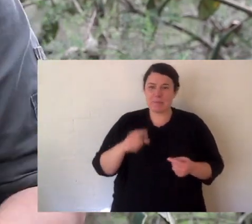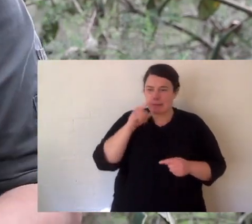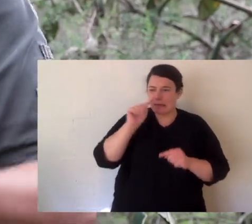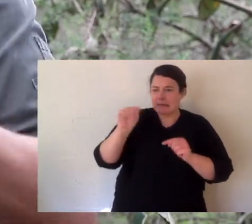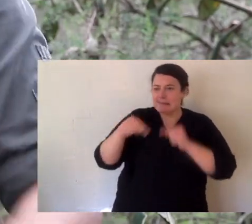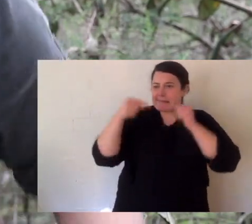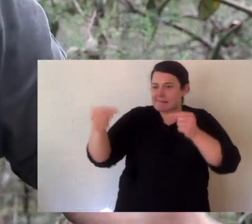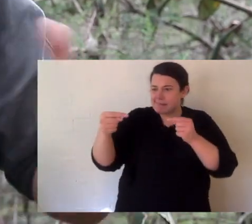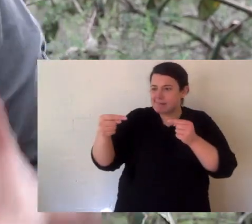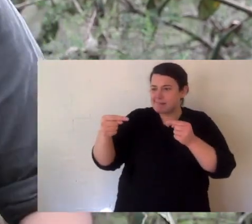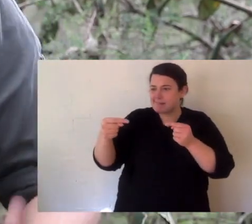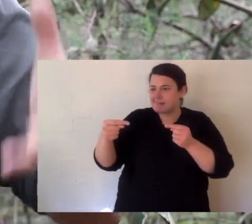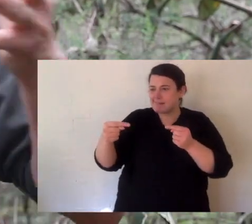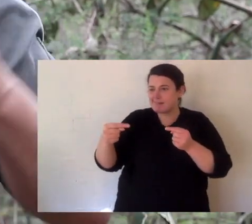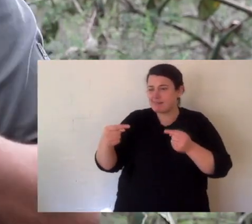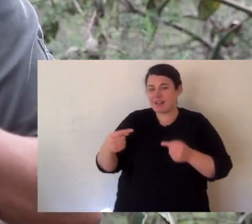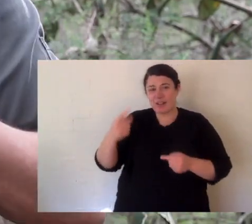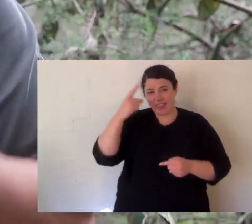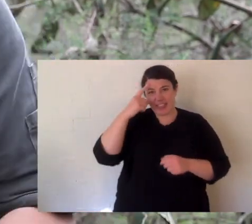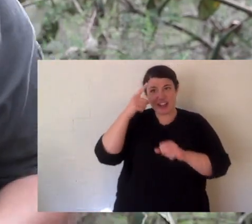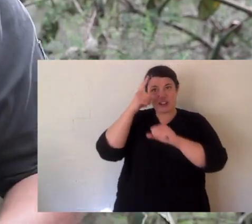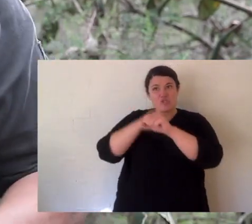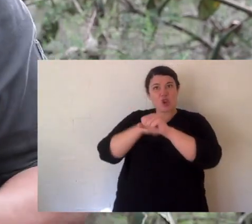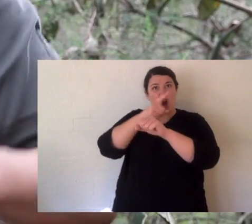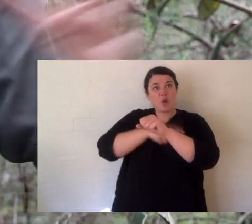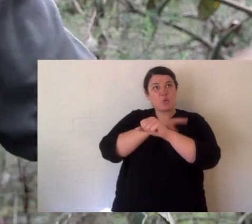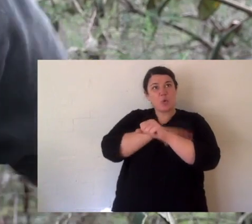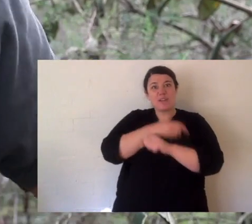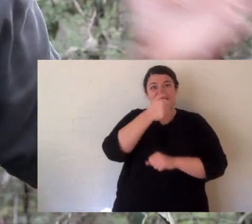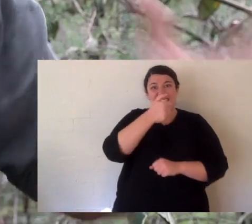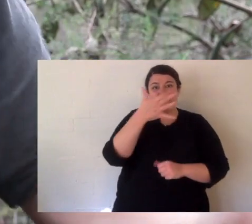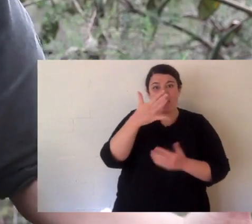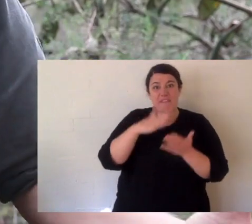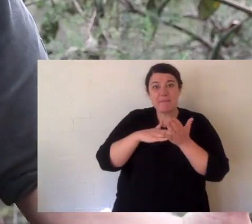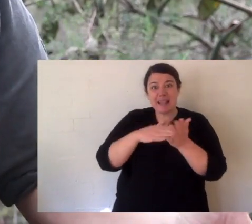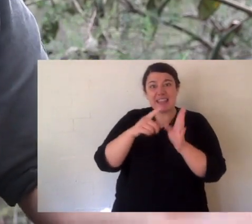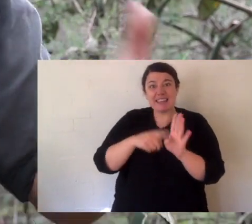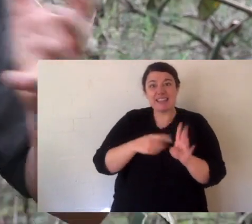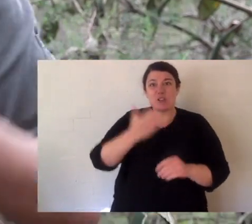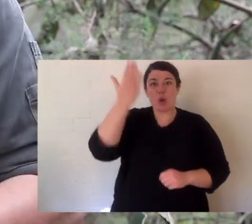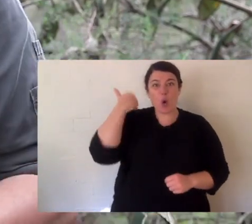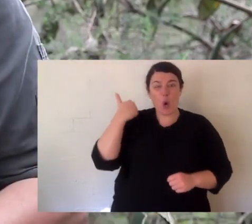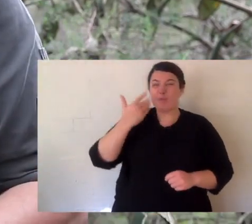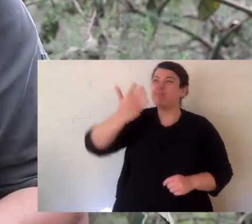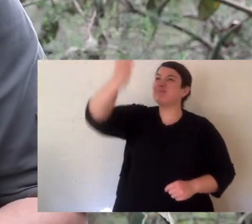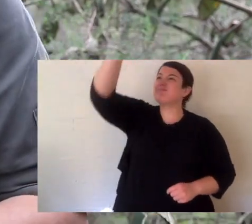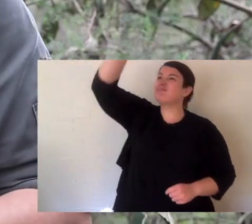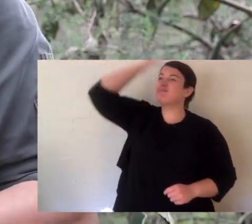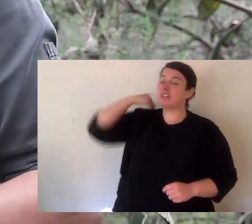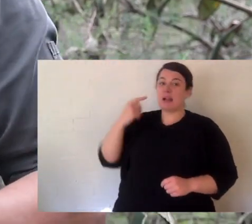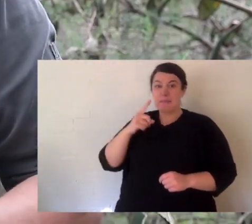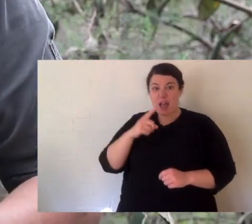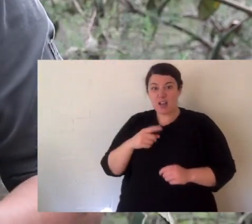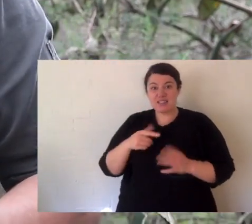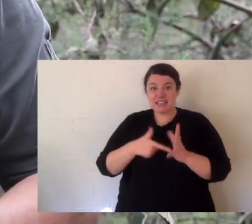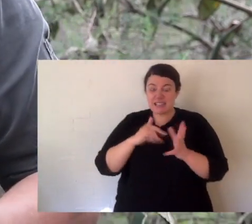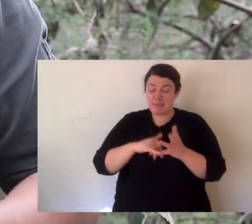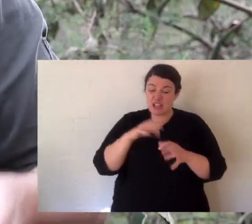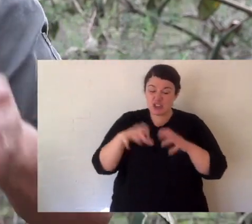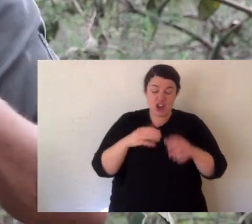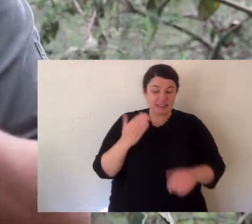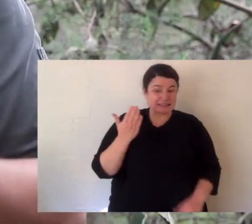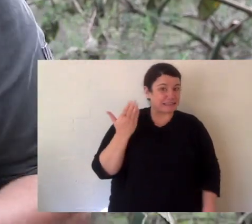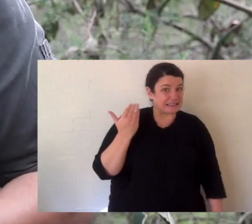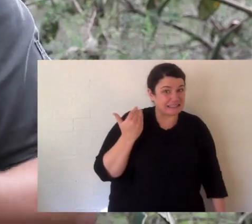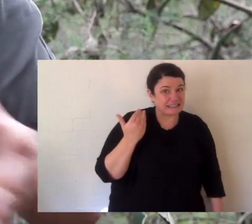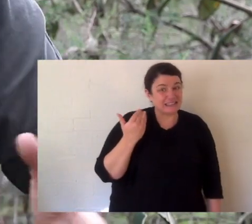people were looking at thylacines. Dinosaurs were 65 million years ago. Thylacines were here just the blink of an eye ago.